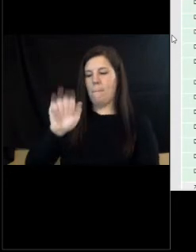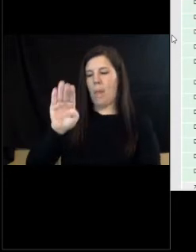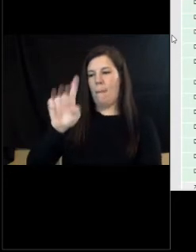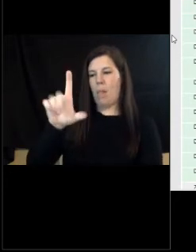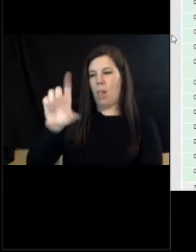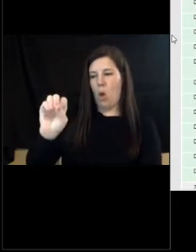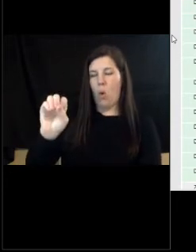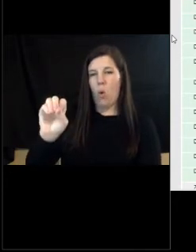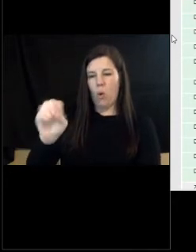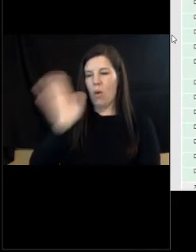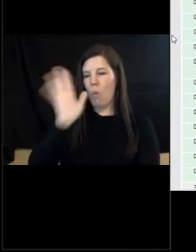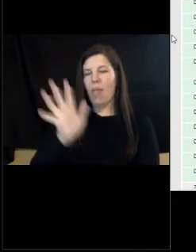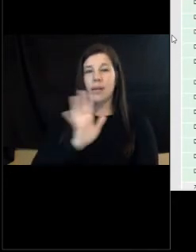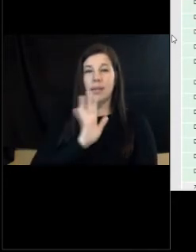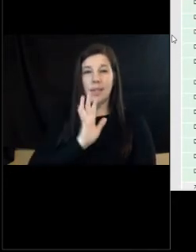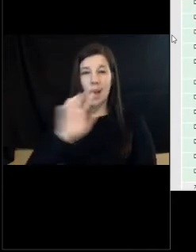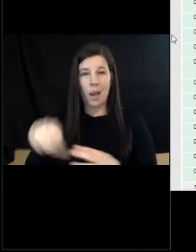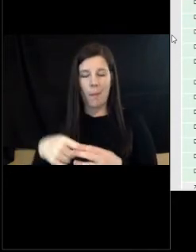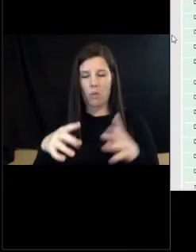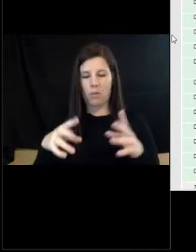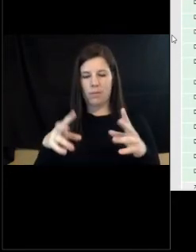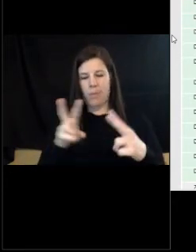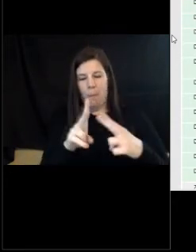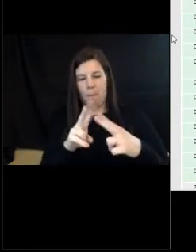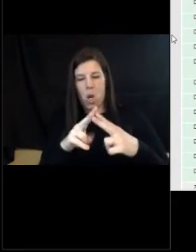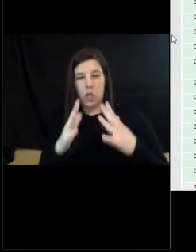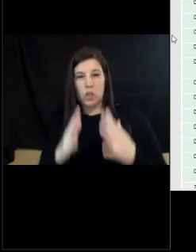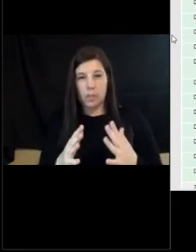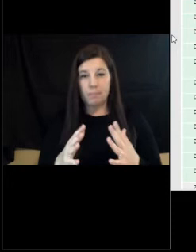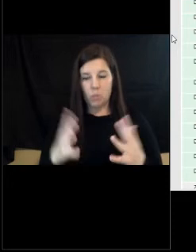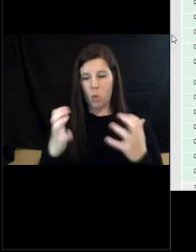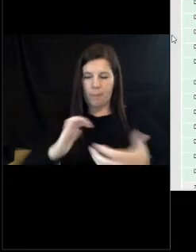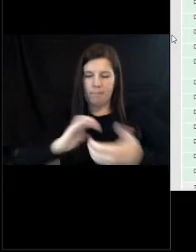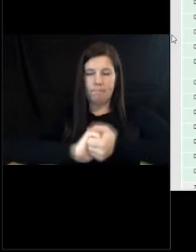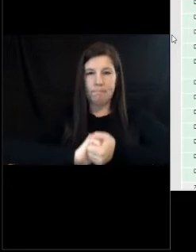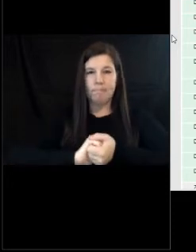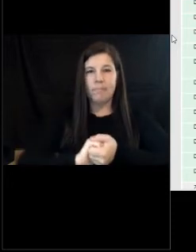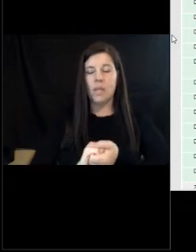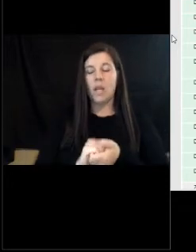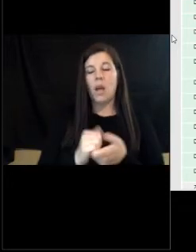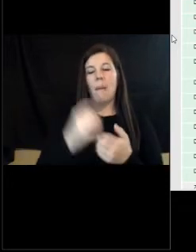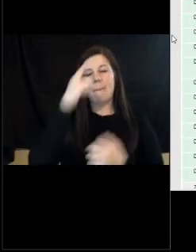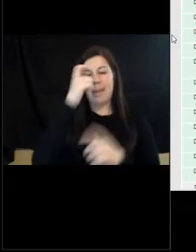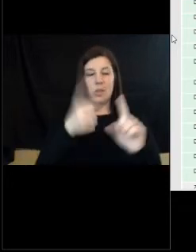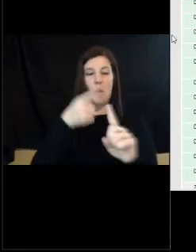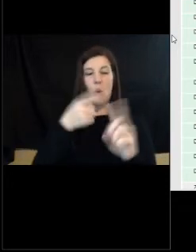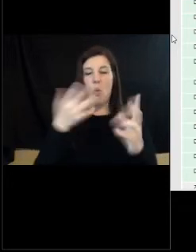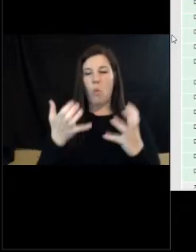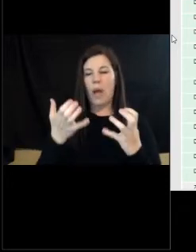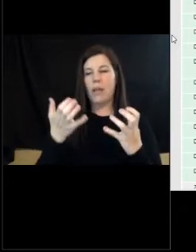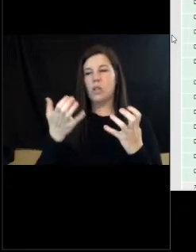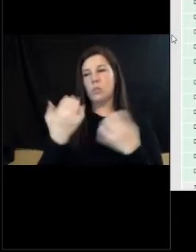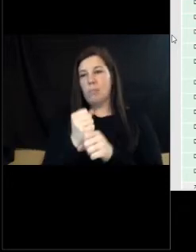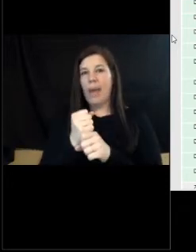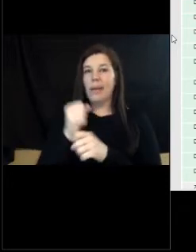he's going to talk a little bit about a partnership that we are forging, because what we want to do is really make this tool available to